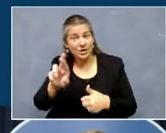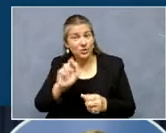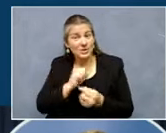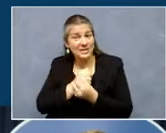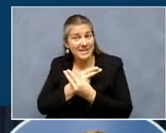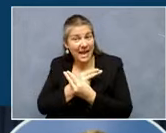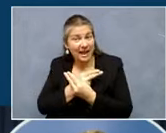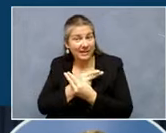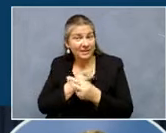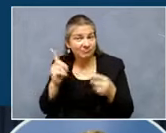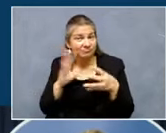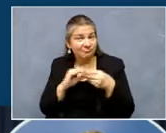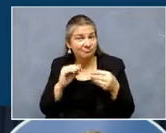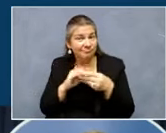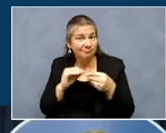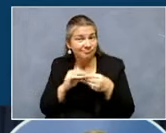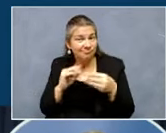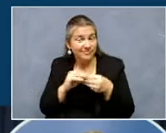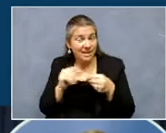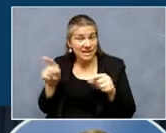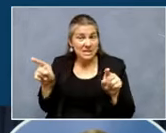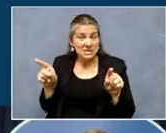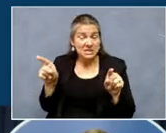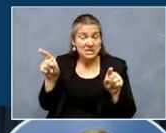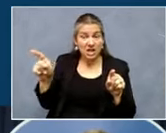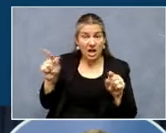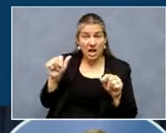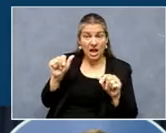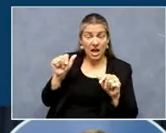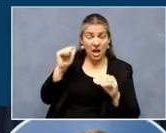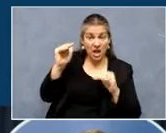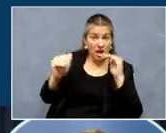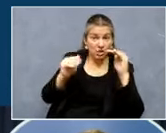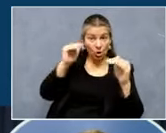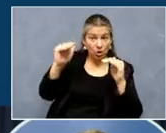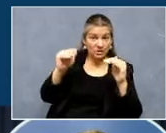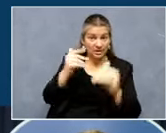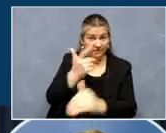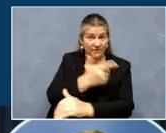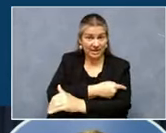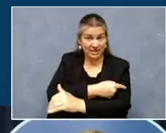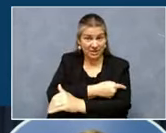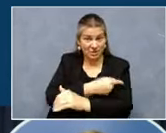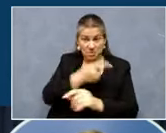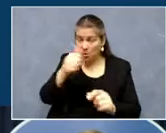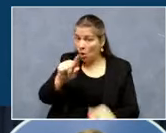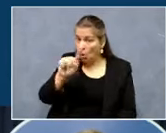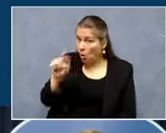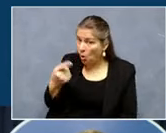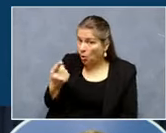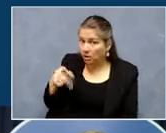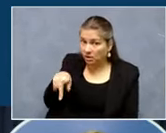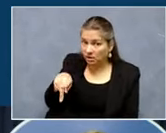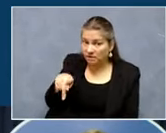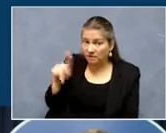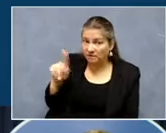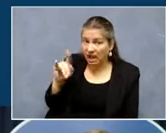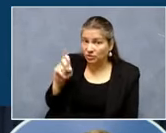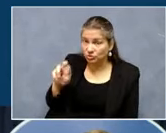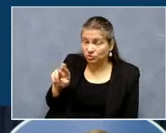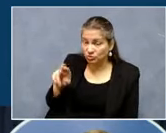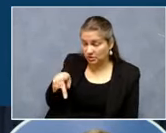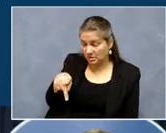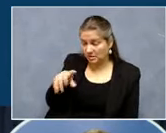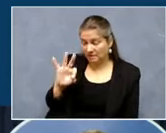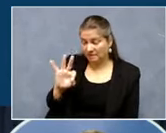less of the adult vaccine. Remember, it's only Pfizer for 5 to 11 year olds that's looking at being authorized. And they have to package